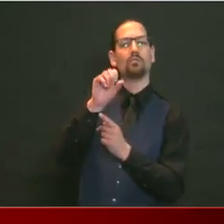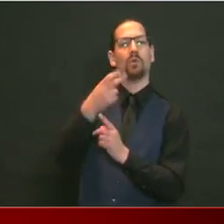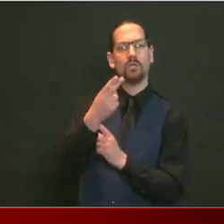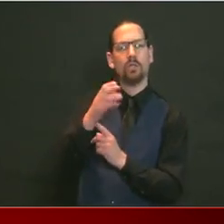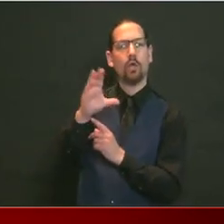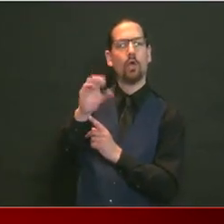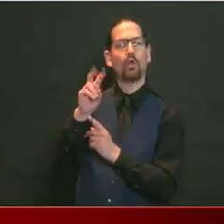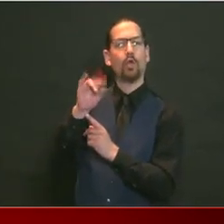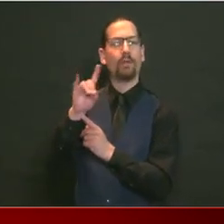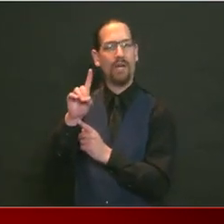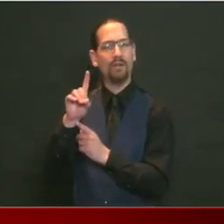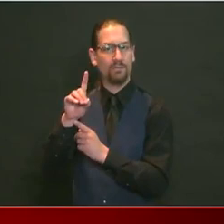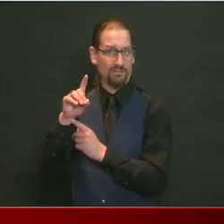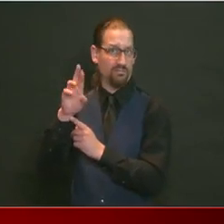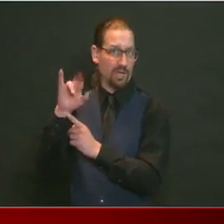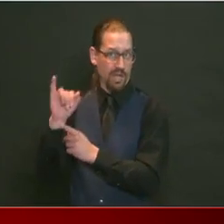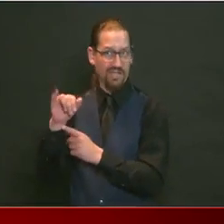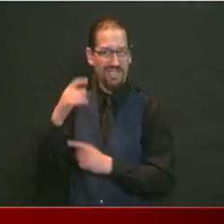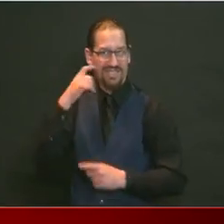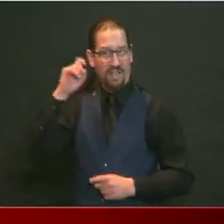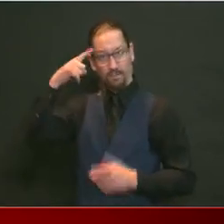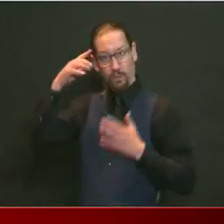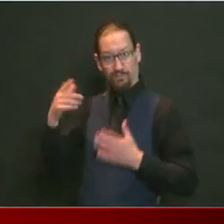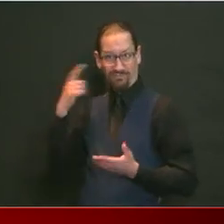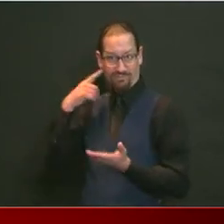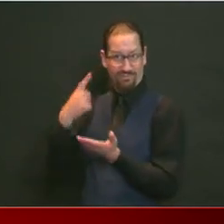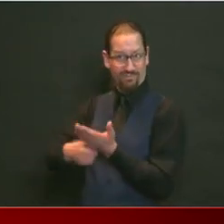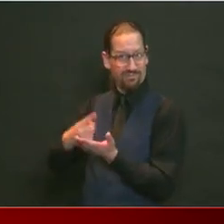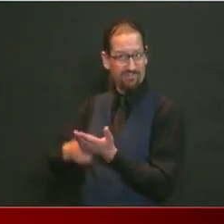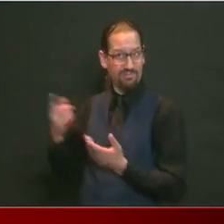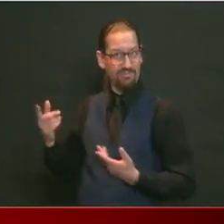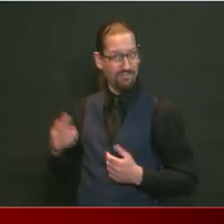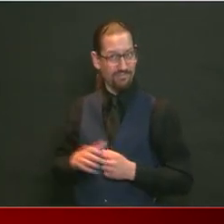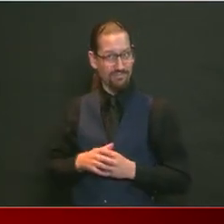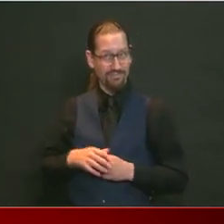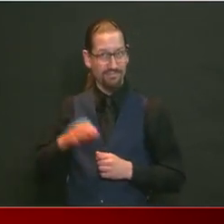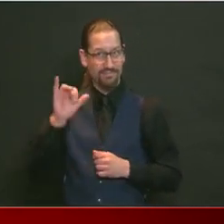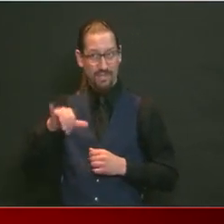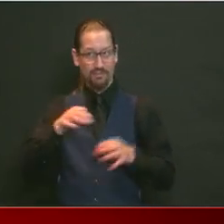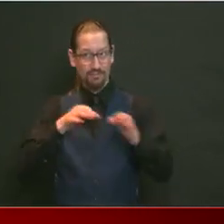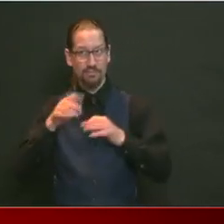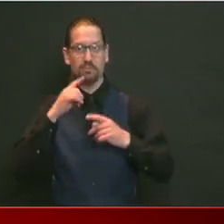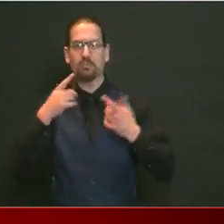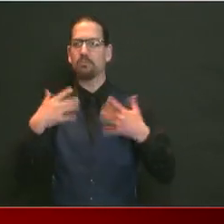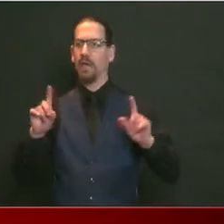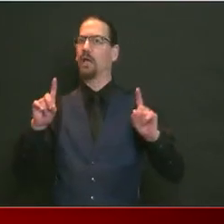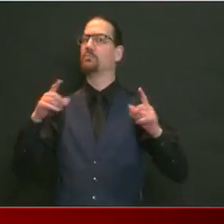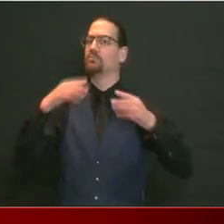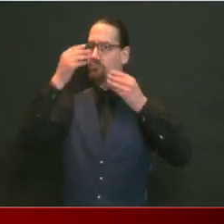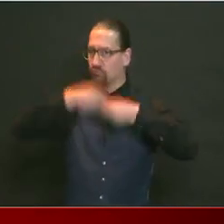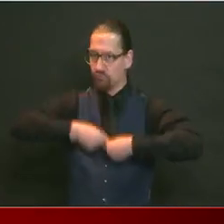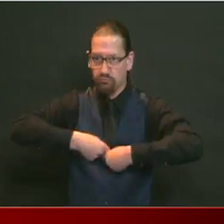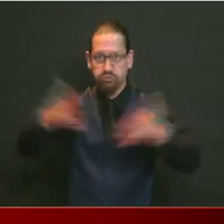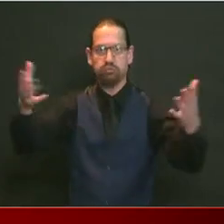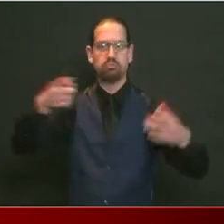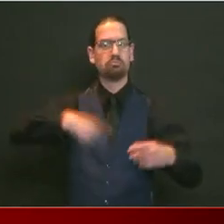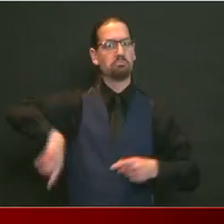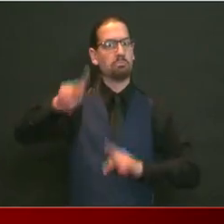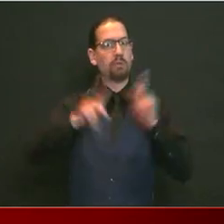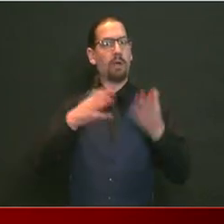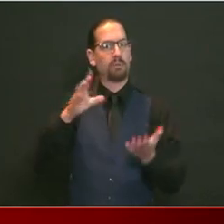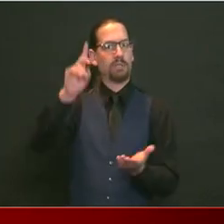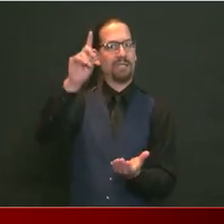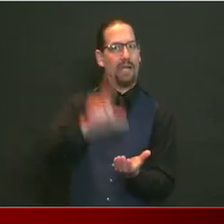we had the number of people across Rhode Island who have now installed the app. I have done that